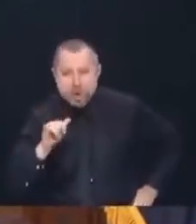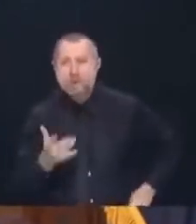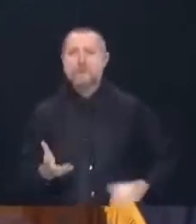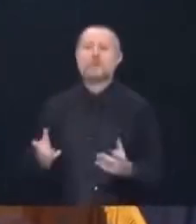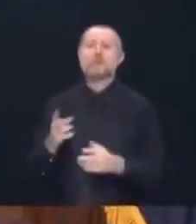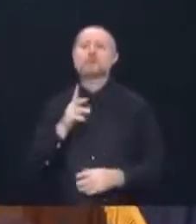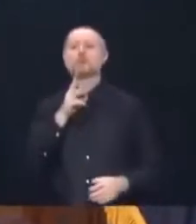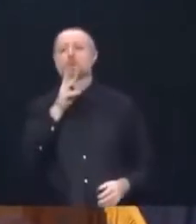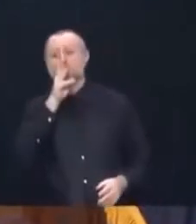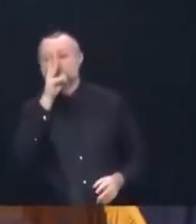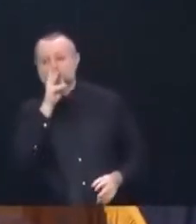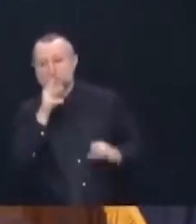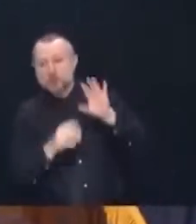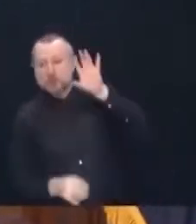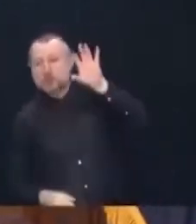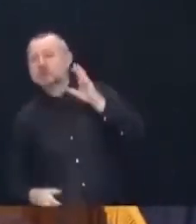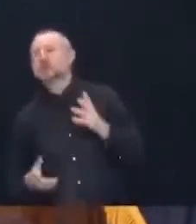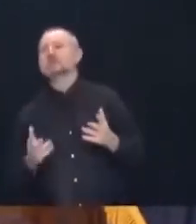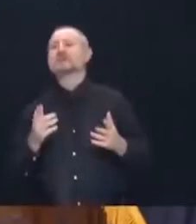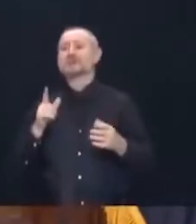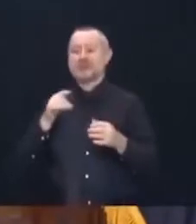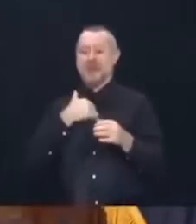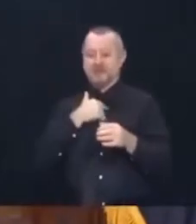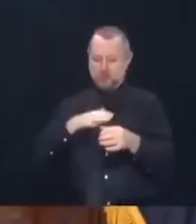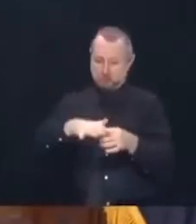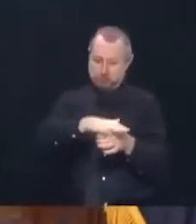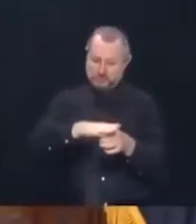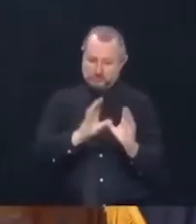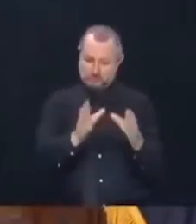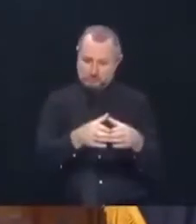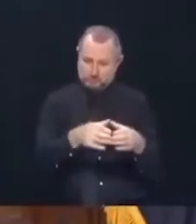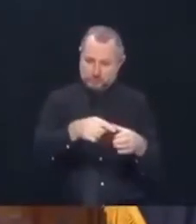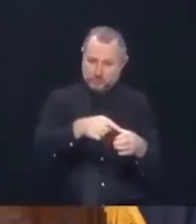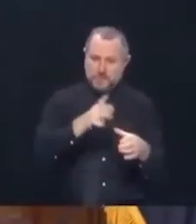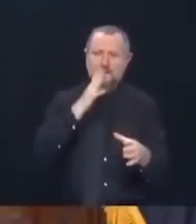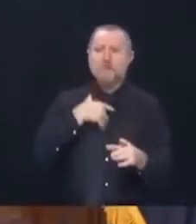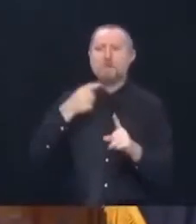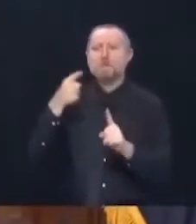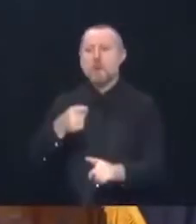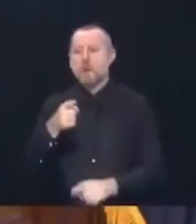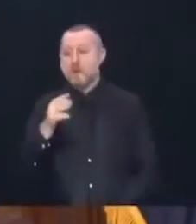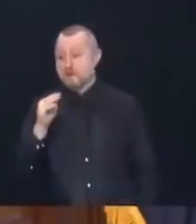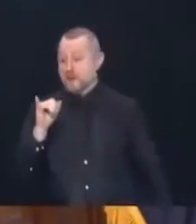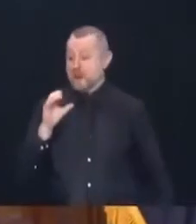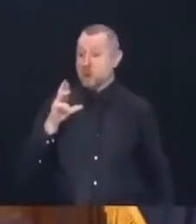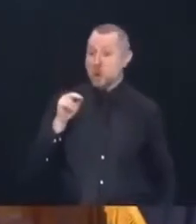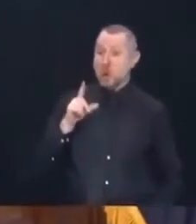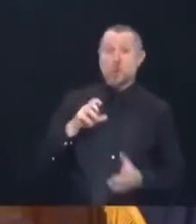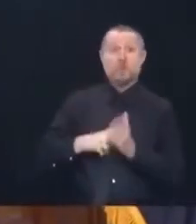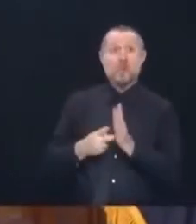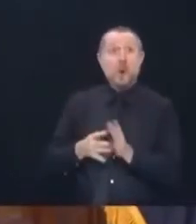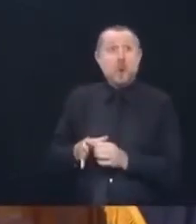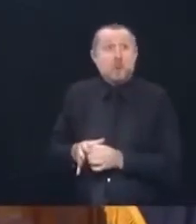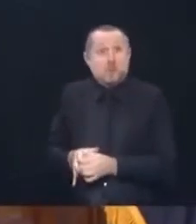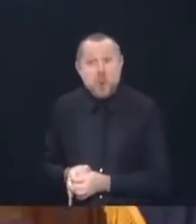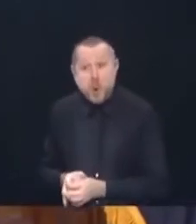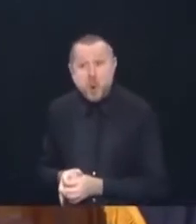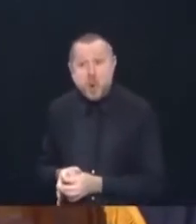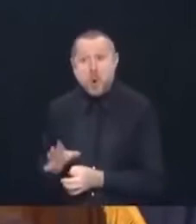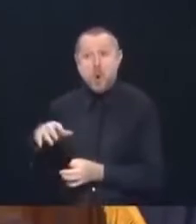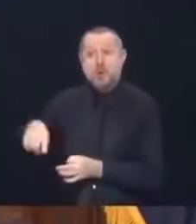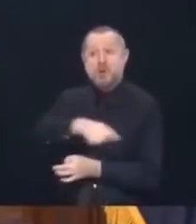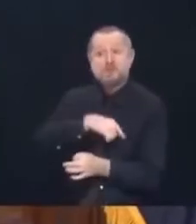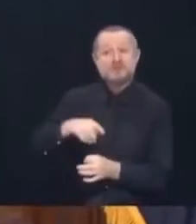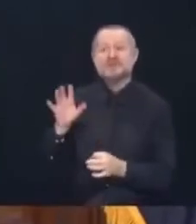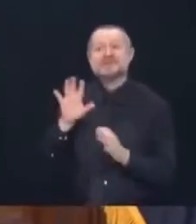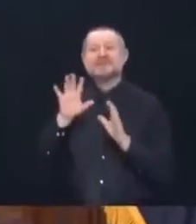was, I guess your point about the connotation of micro. Well, because you said that there are 10 regions in the state. And one of those regions is New